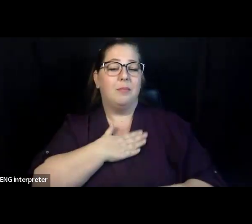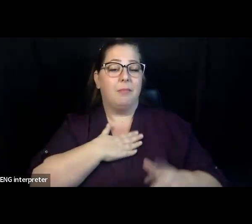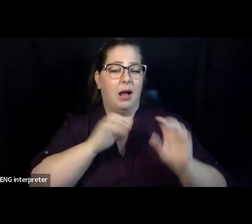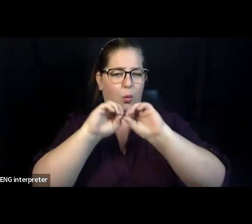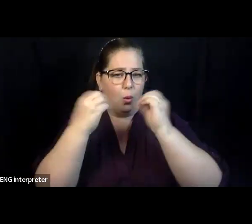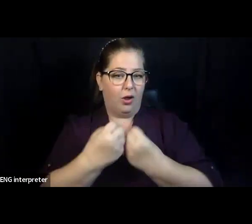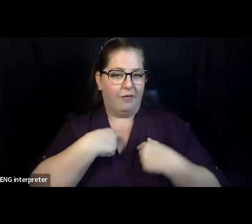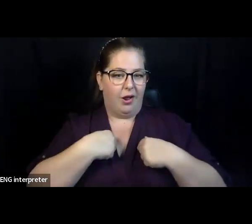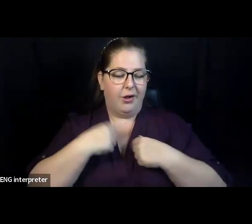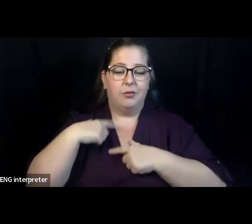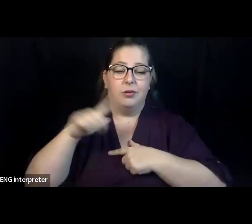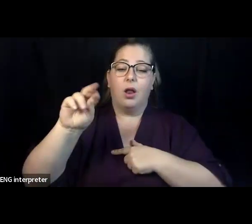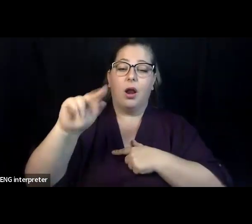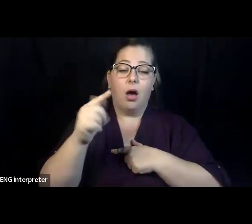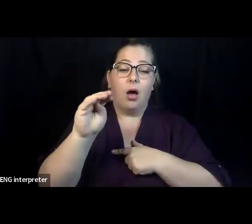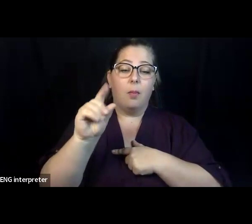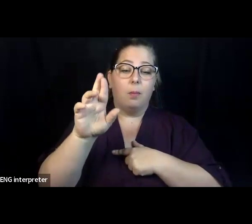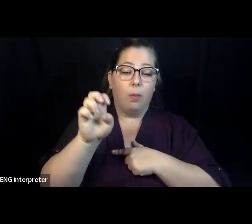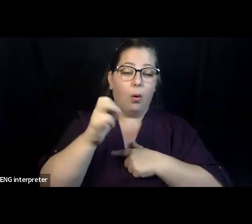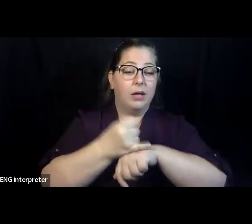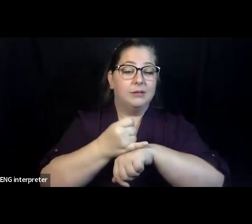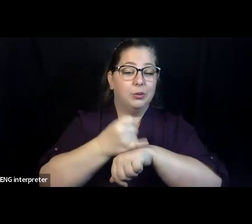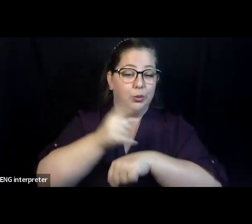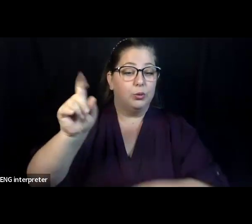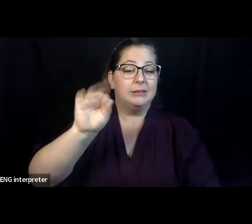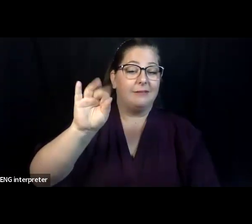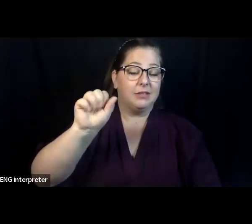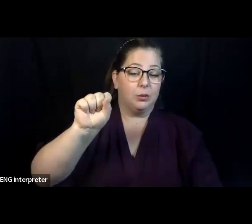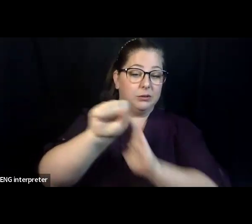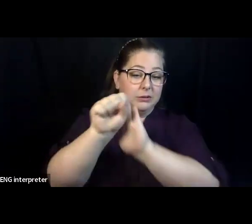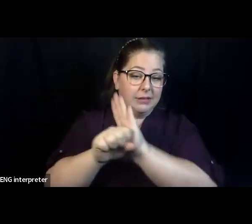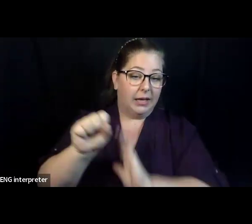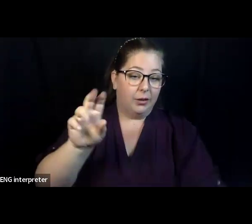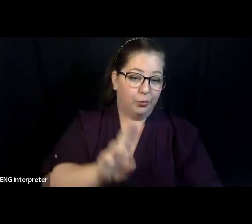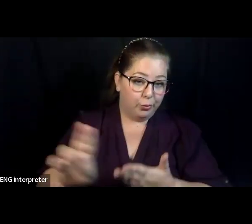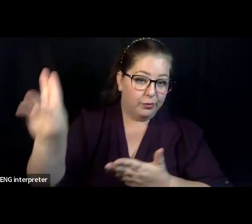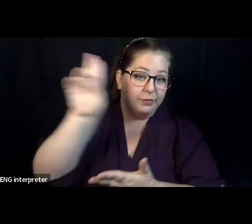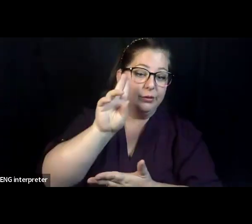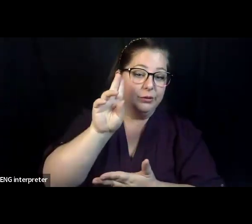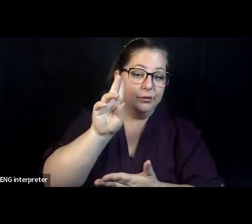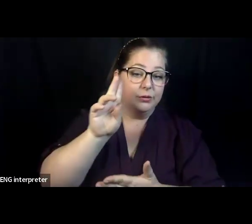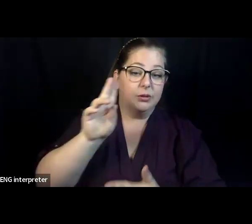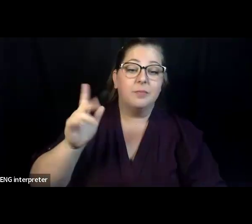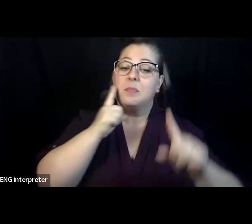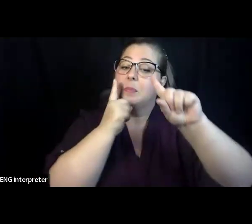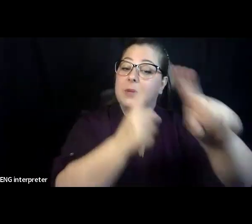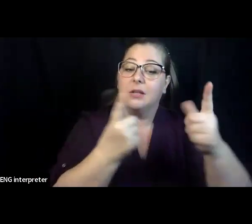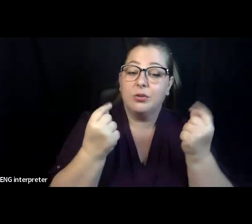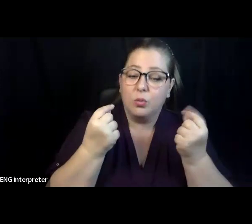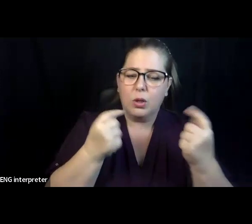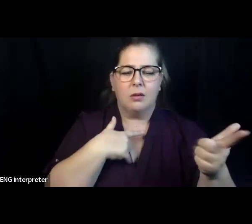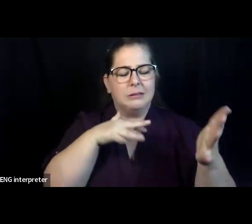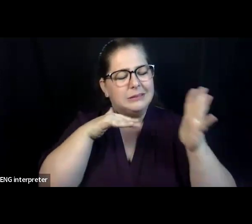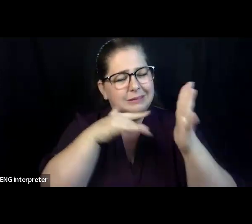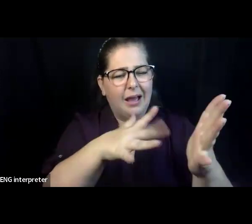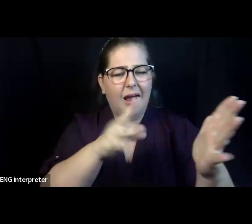is to study and showcase disabled people's experiences in order to revolutionize social views through public